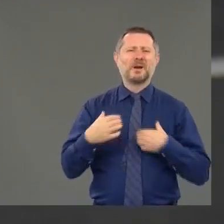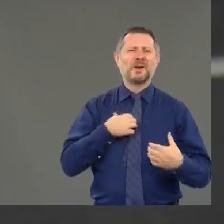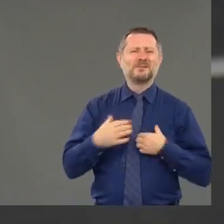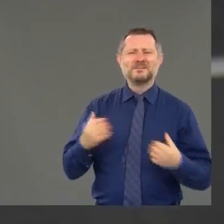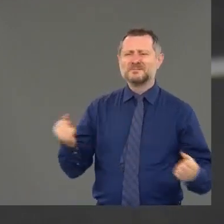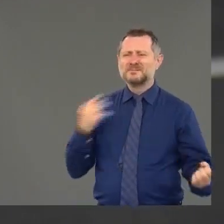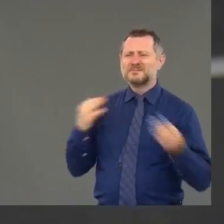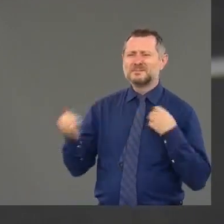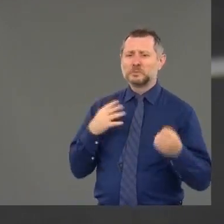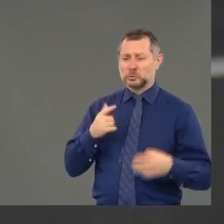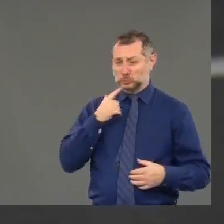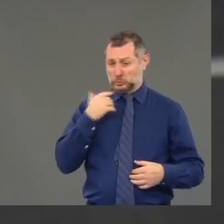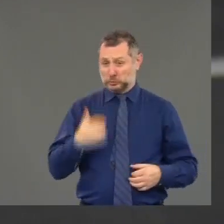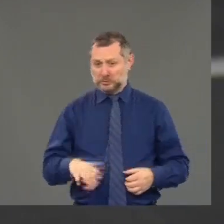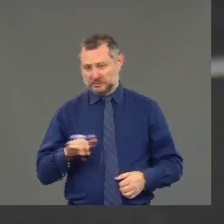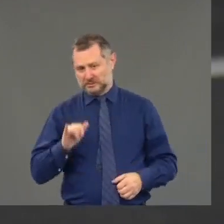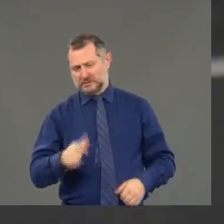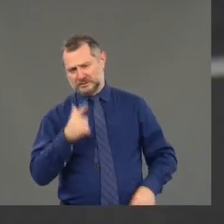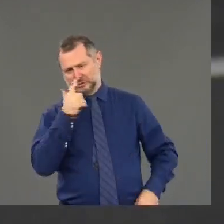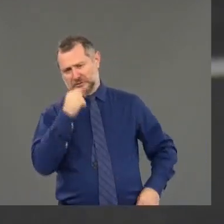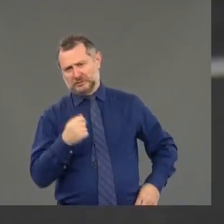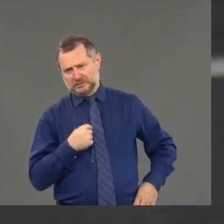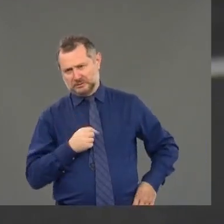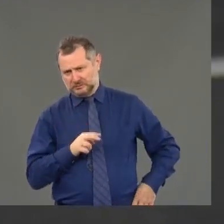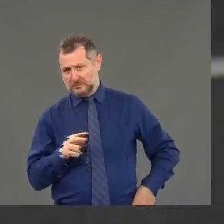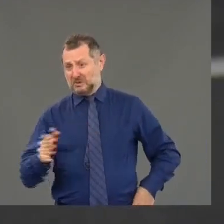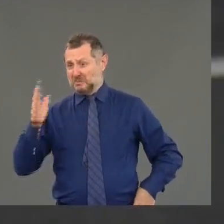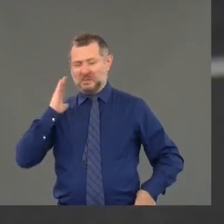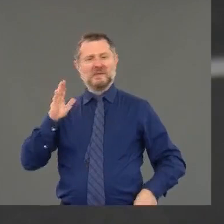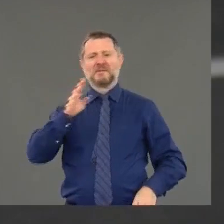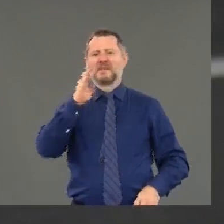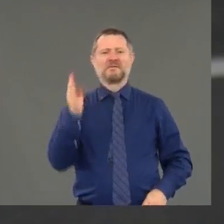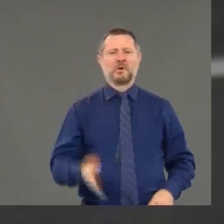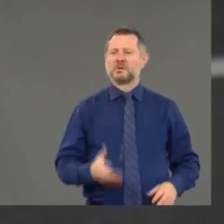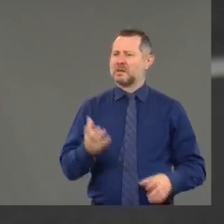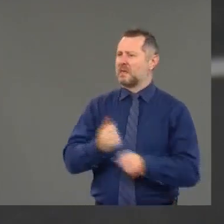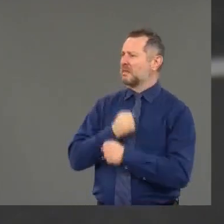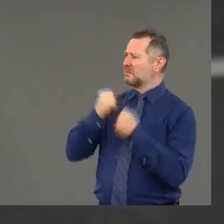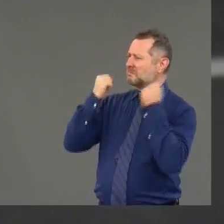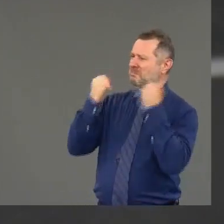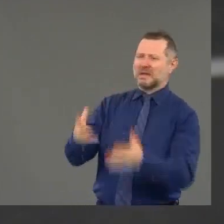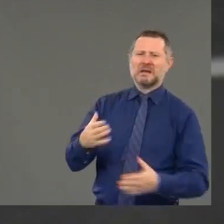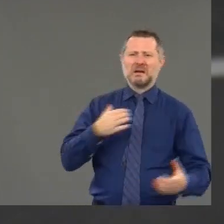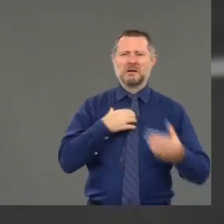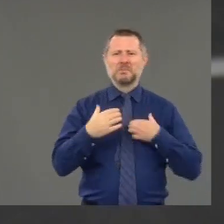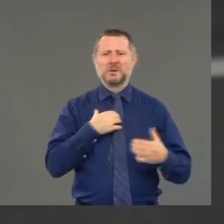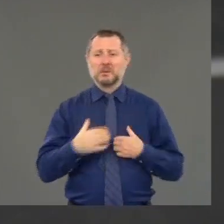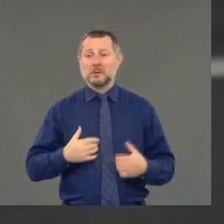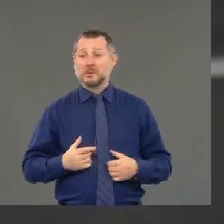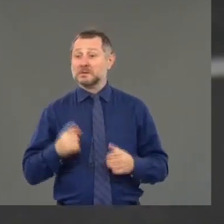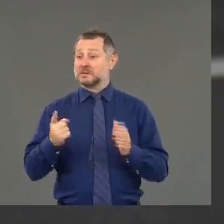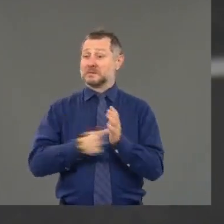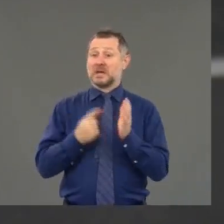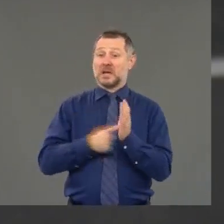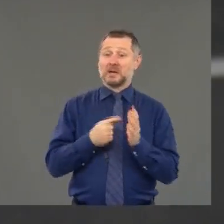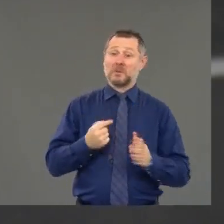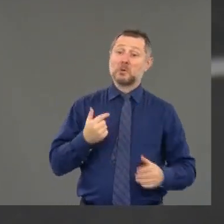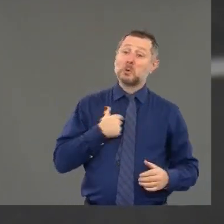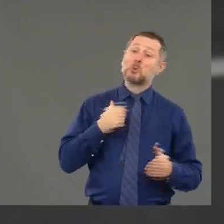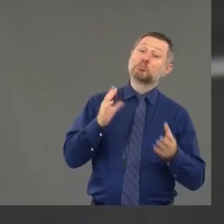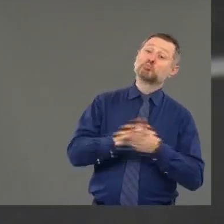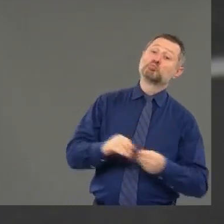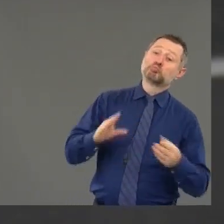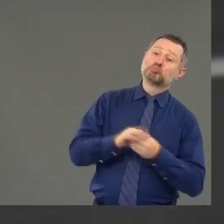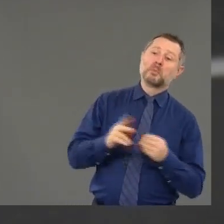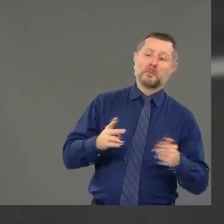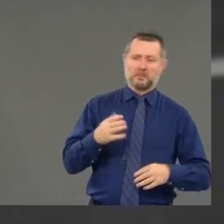interesting phenomenon, by the way. We've never gotten 25,000 complaints. Sometimes when I say something really absurd. But not even